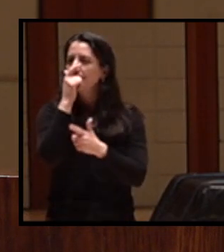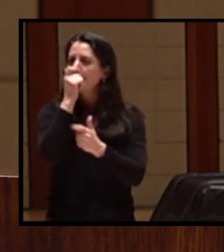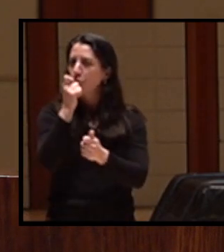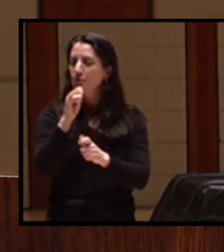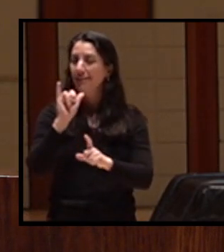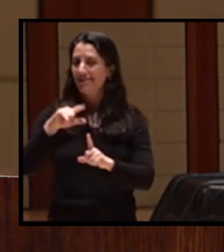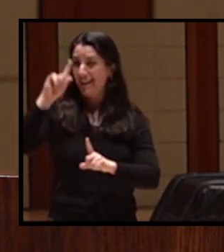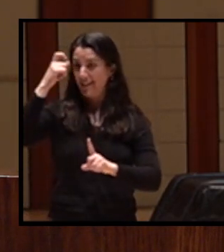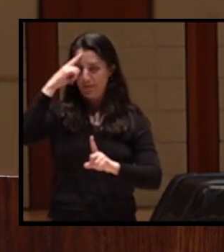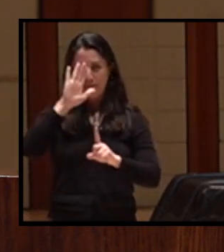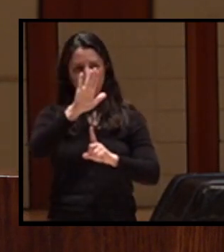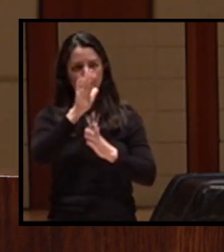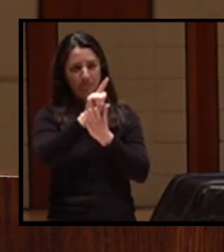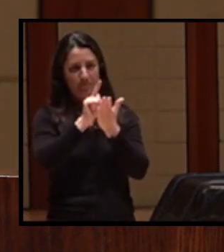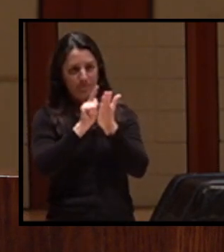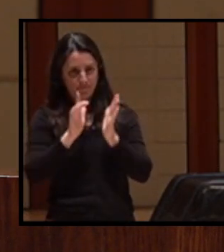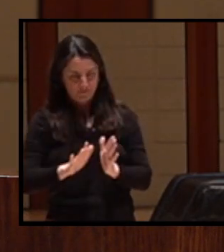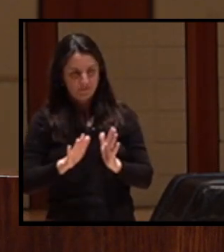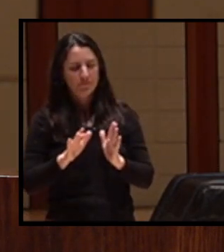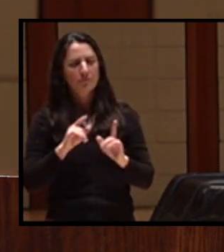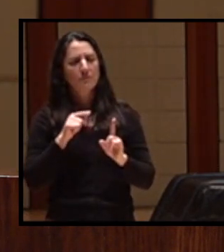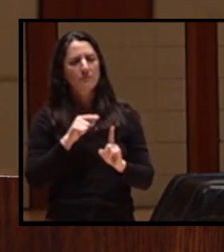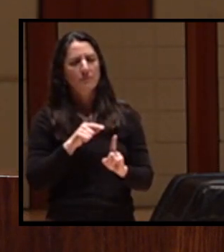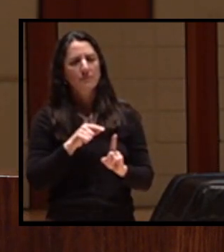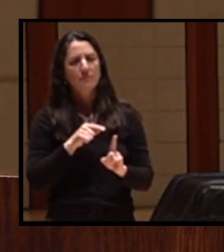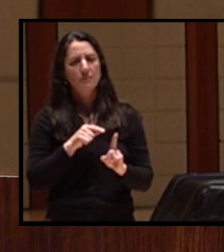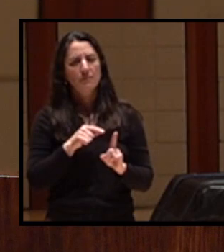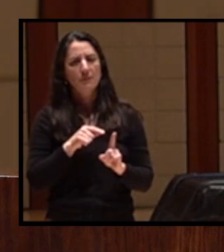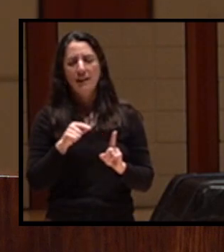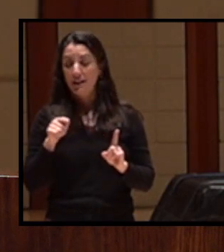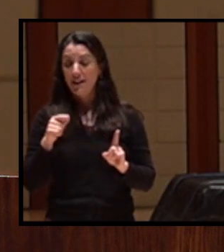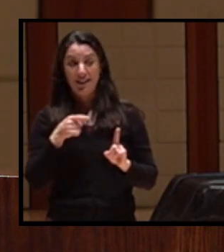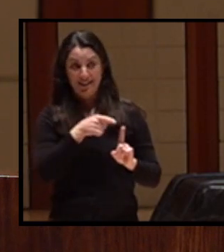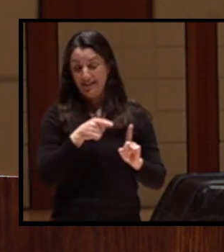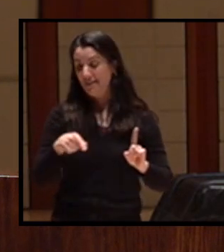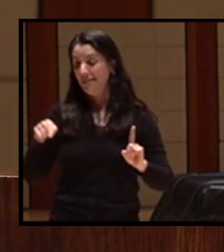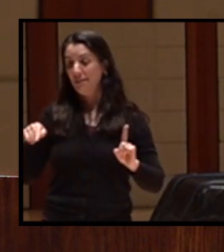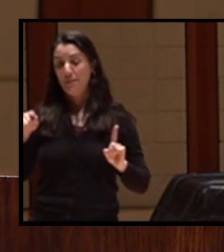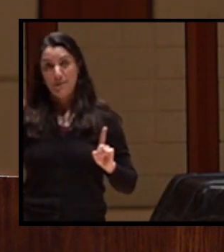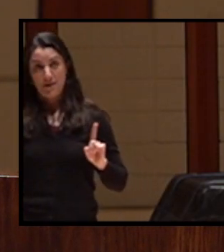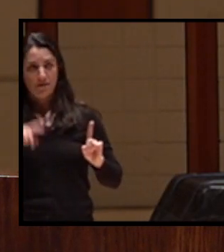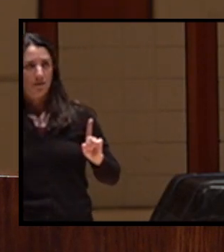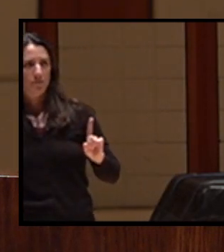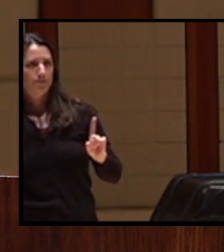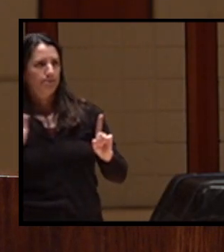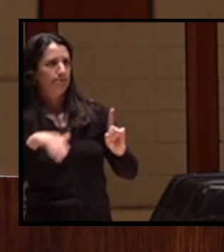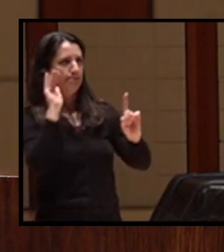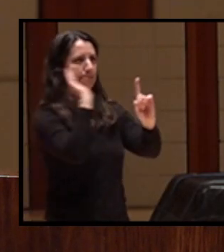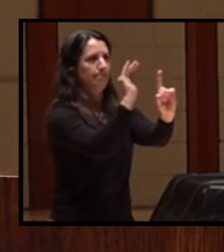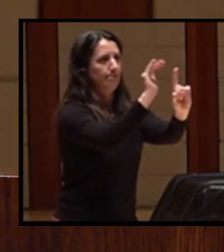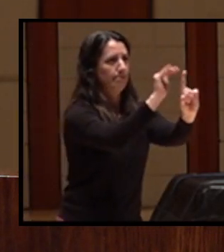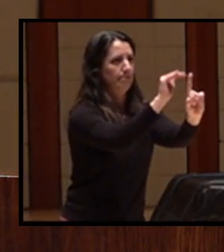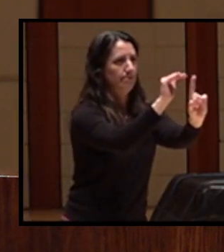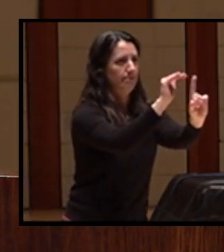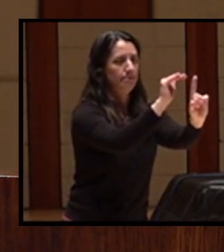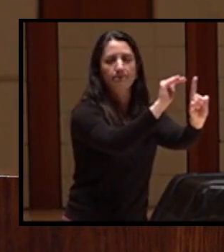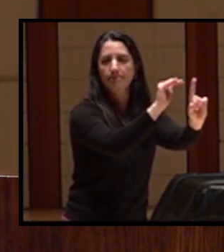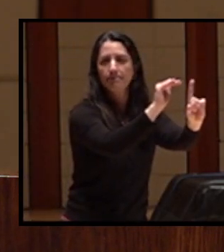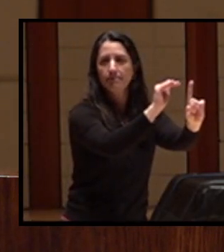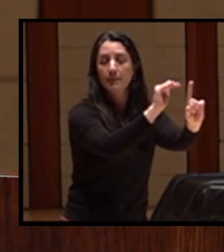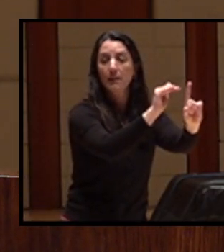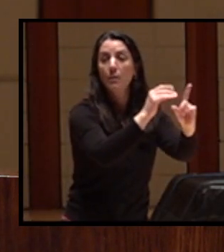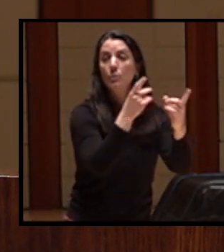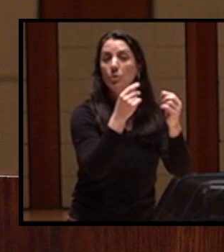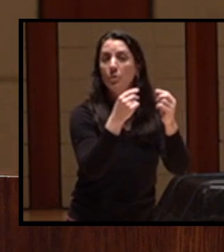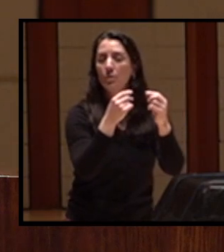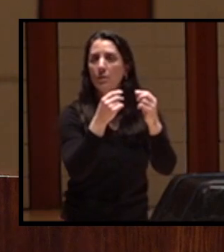to empower Indian people, pursue his rights he did, and all the way to the Supreme Court. In Maths v.